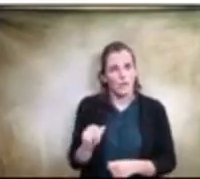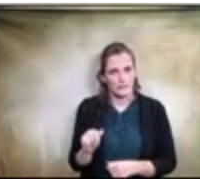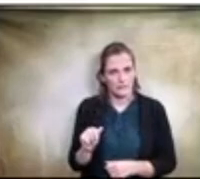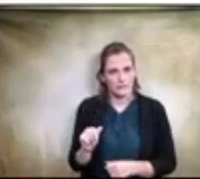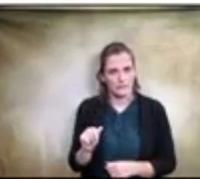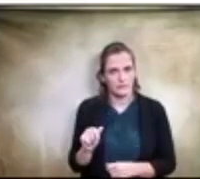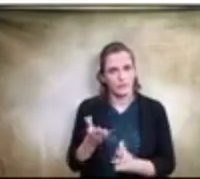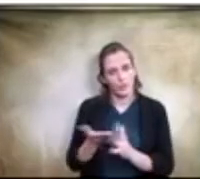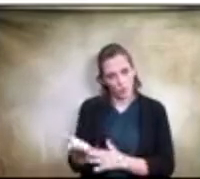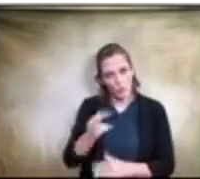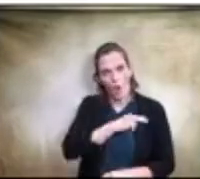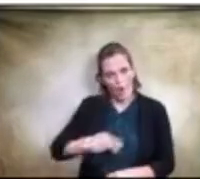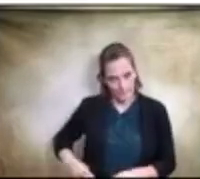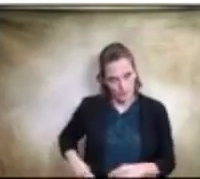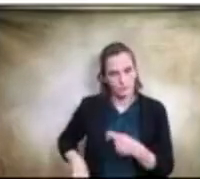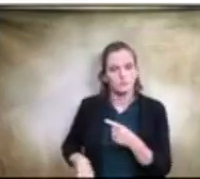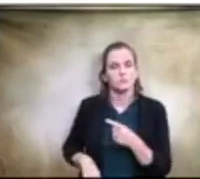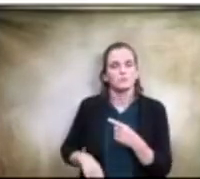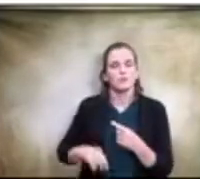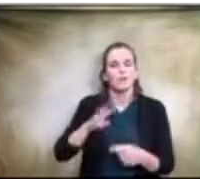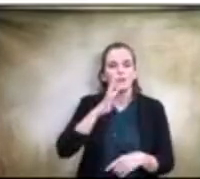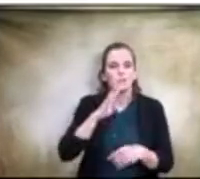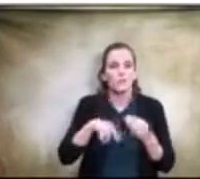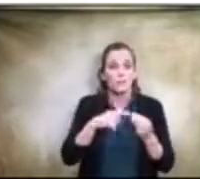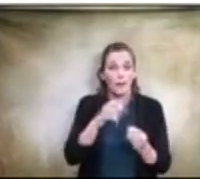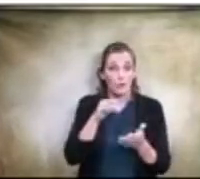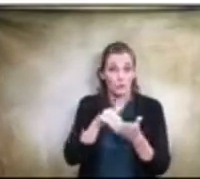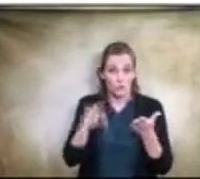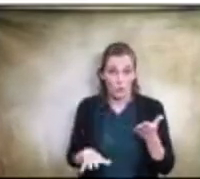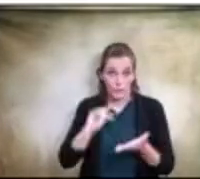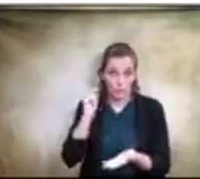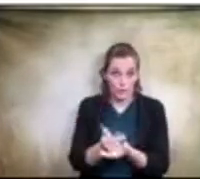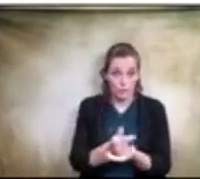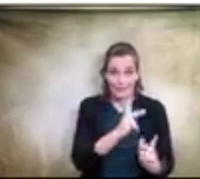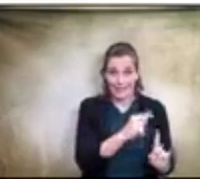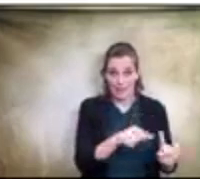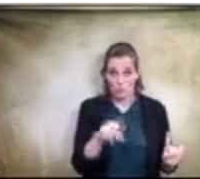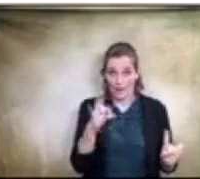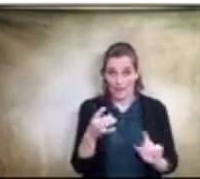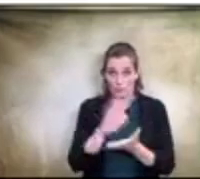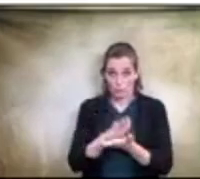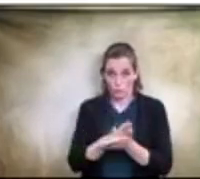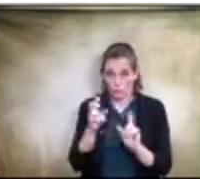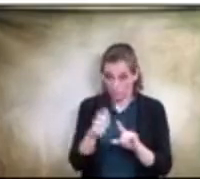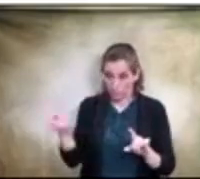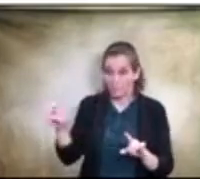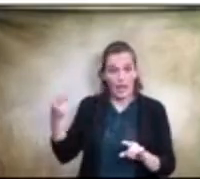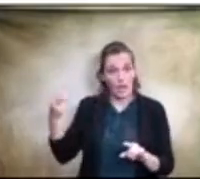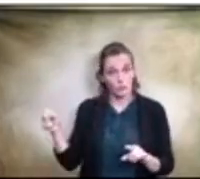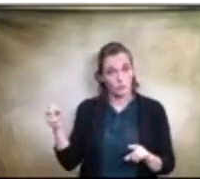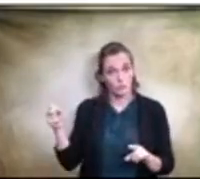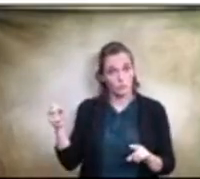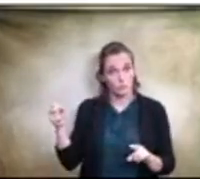University, which talked about scholars who graduated from K-8 schools who went on to high school. They had